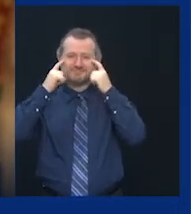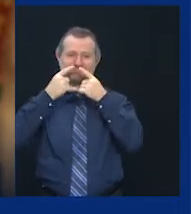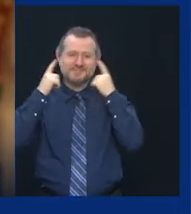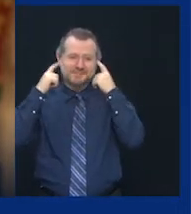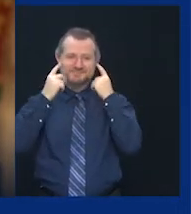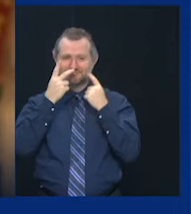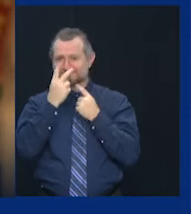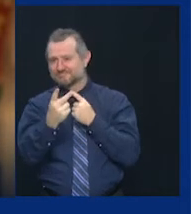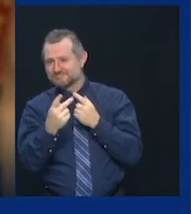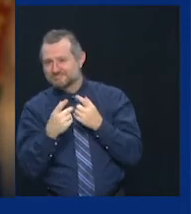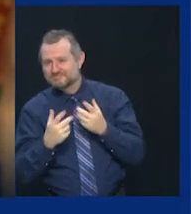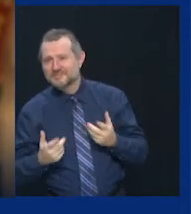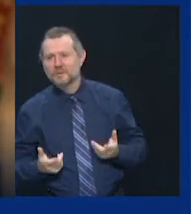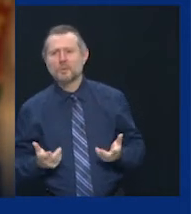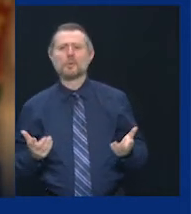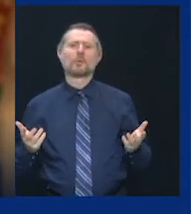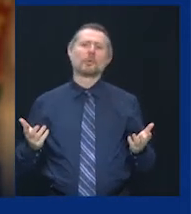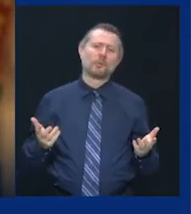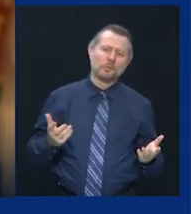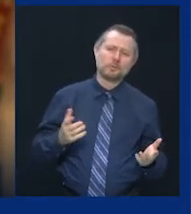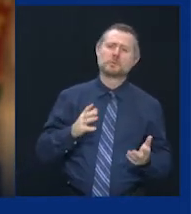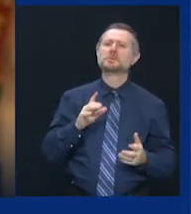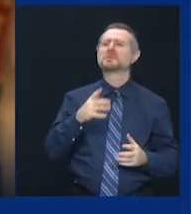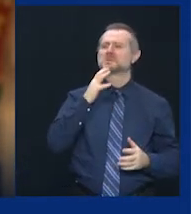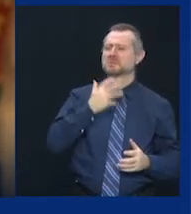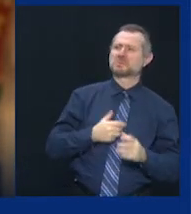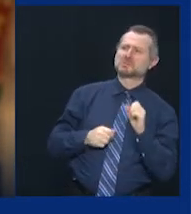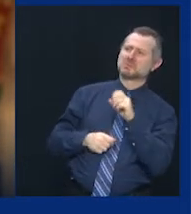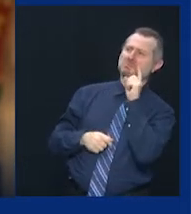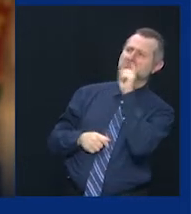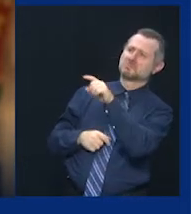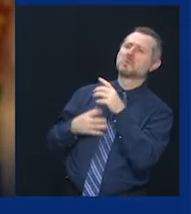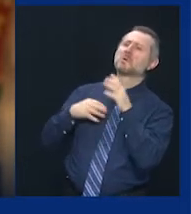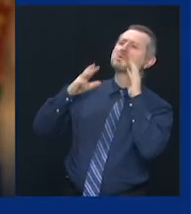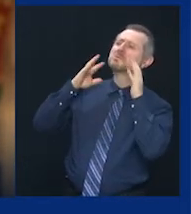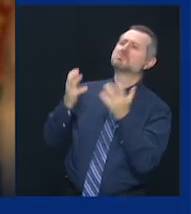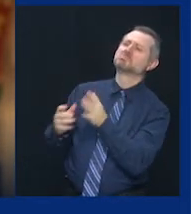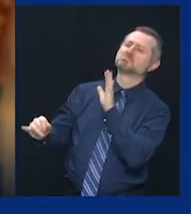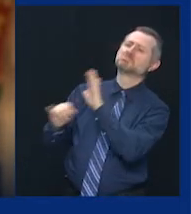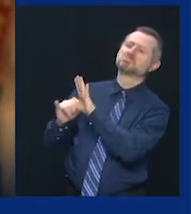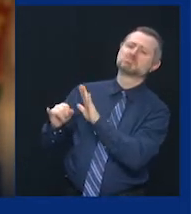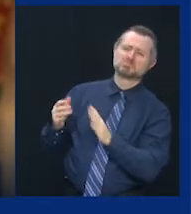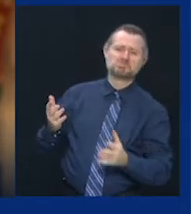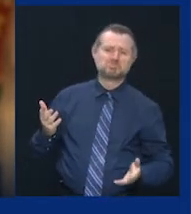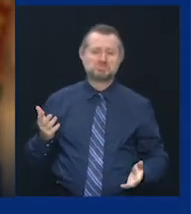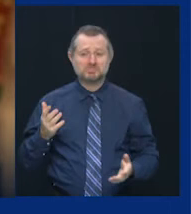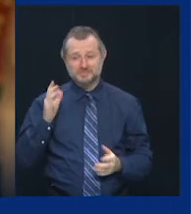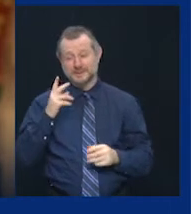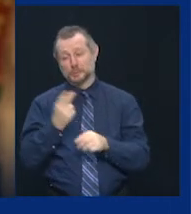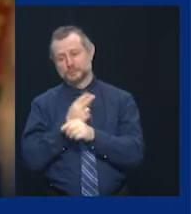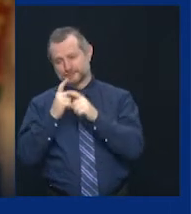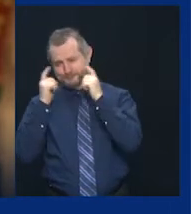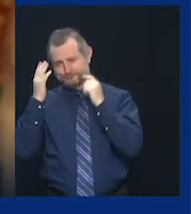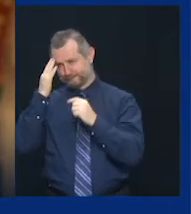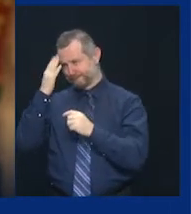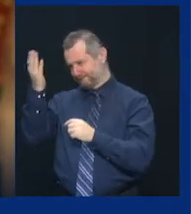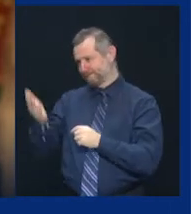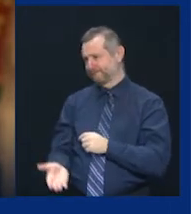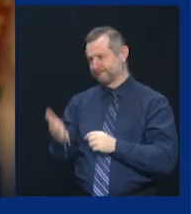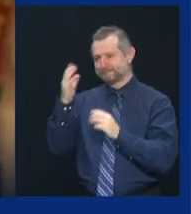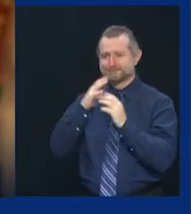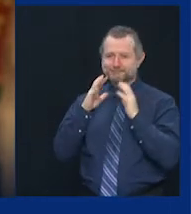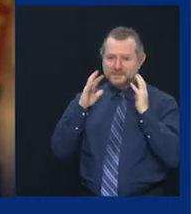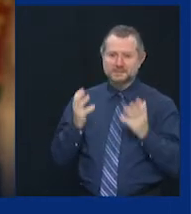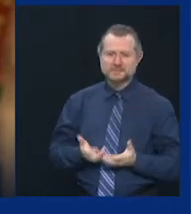I think you will still be able to recognize him, even though he'll be wearing a mask because he does have a fairly distinct